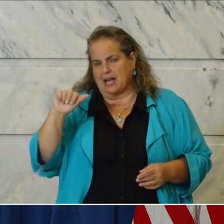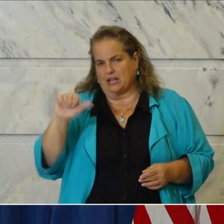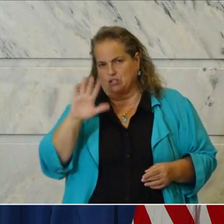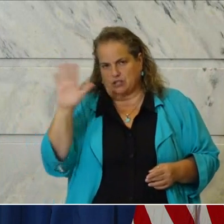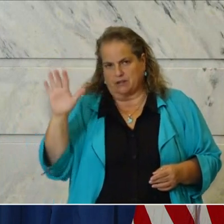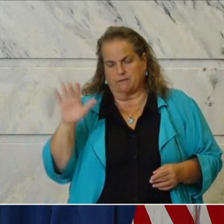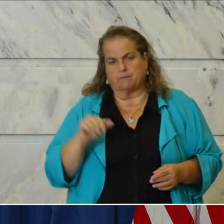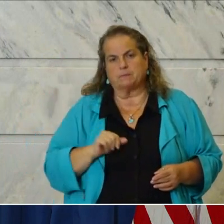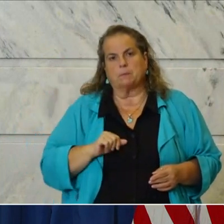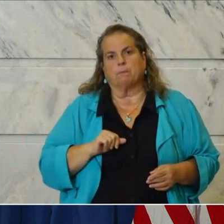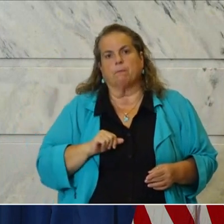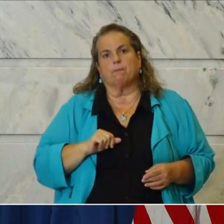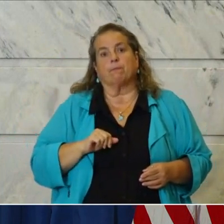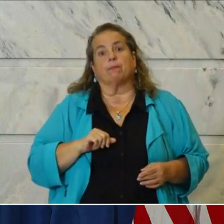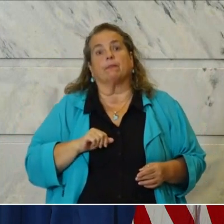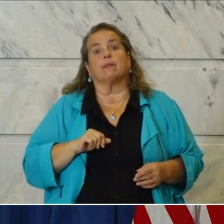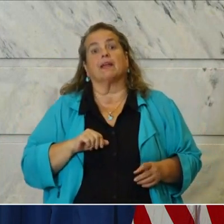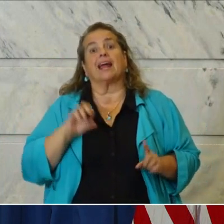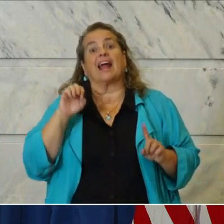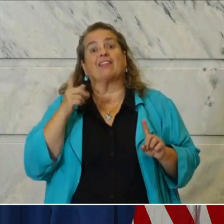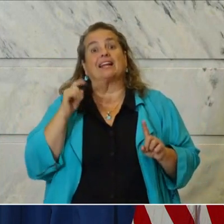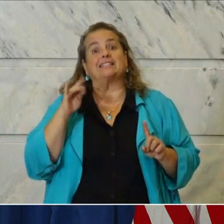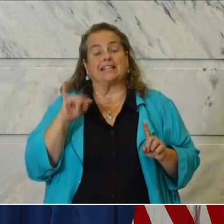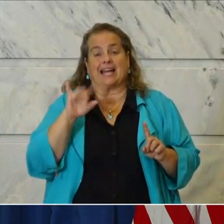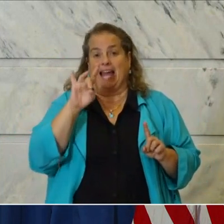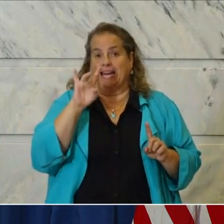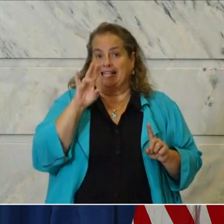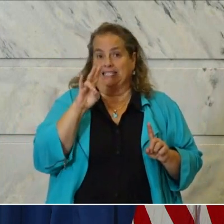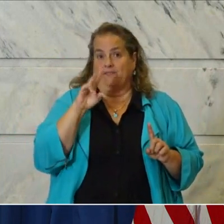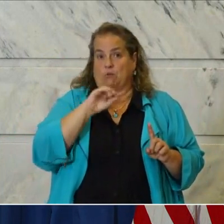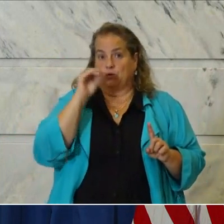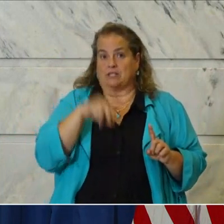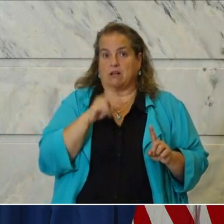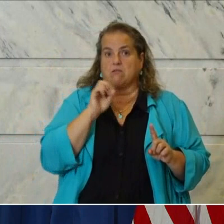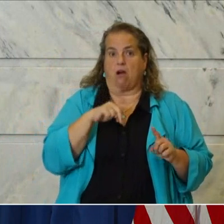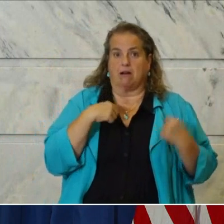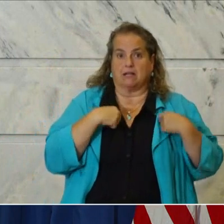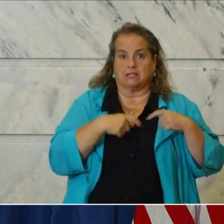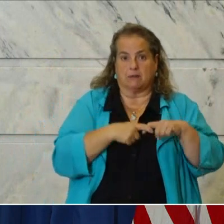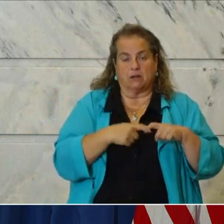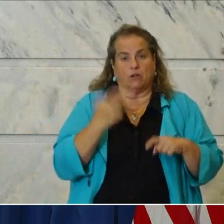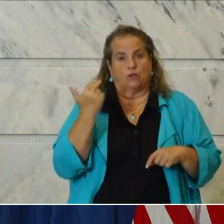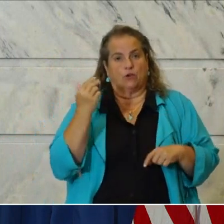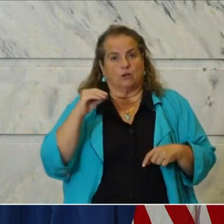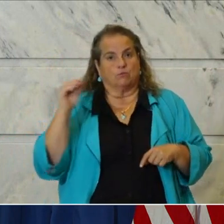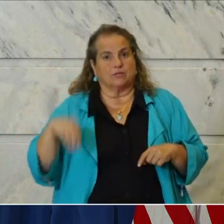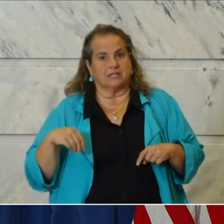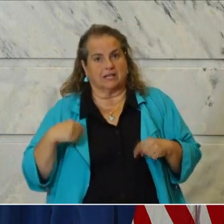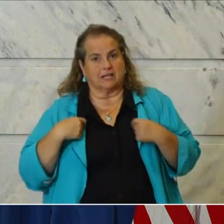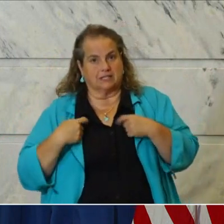on ethnicity. 87% non Hispanic and 13% Hispanic.